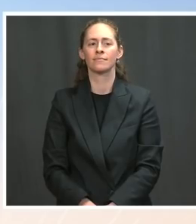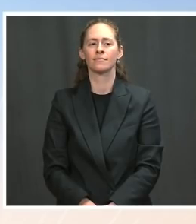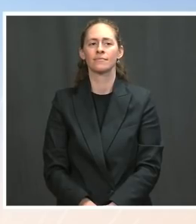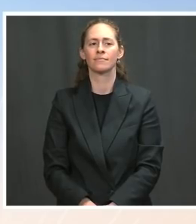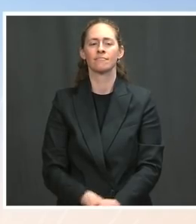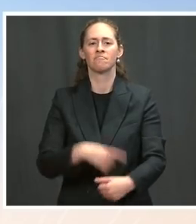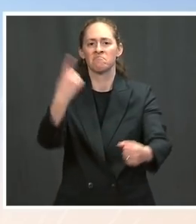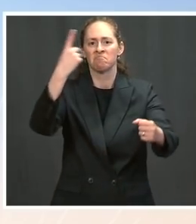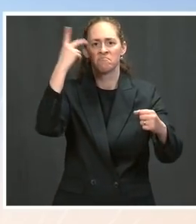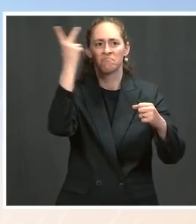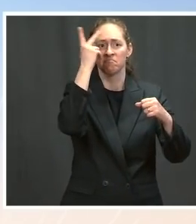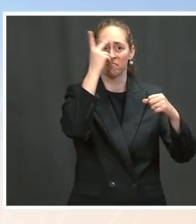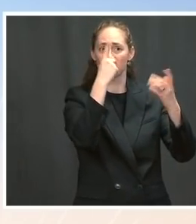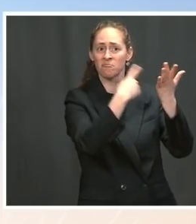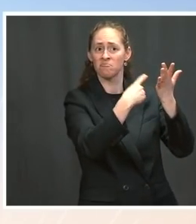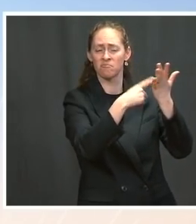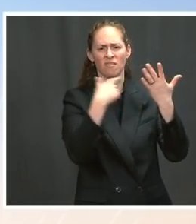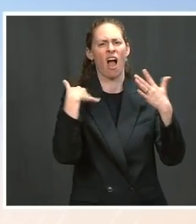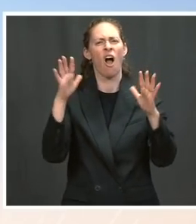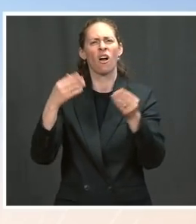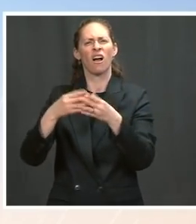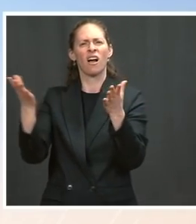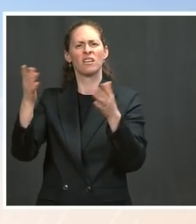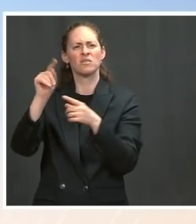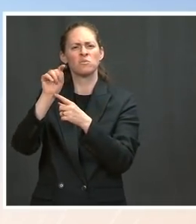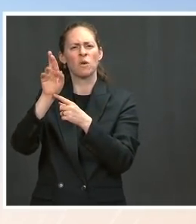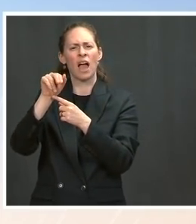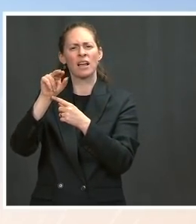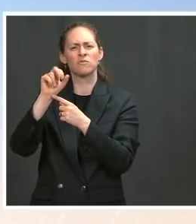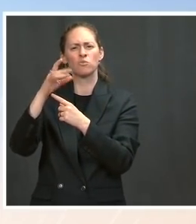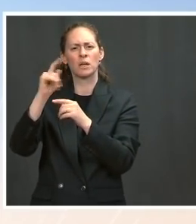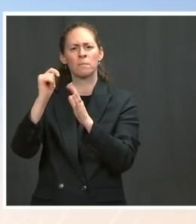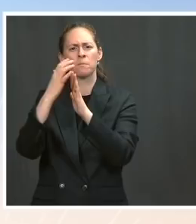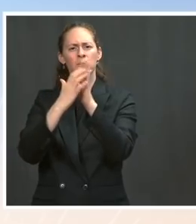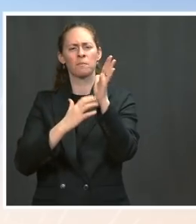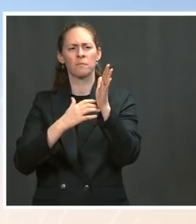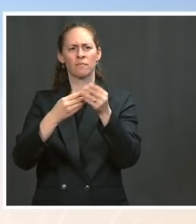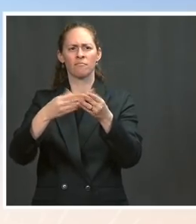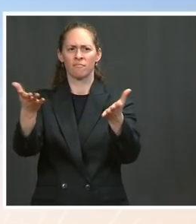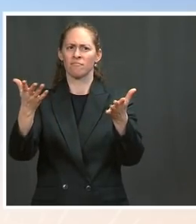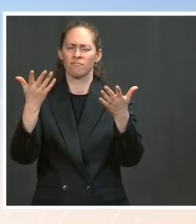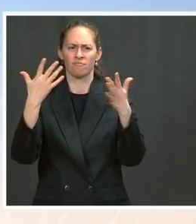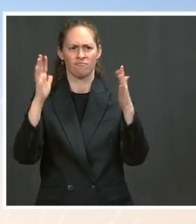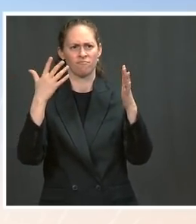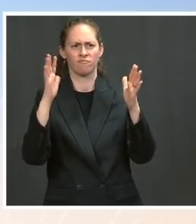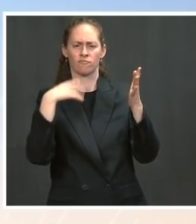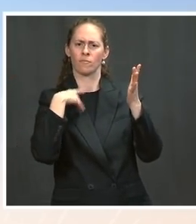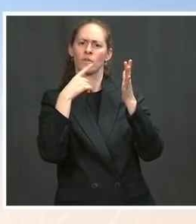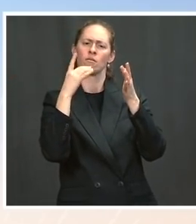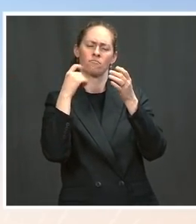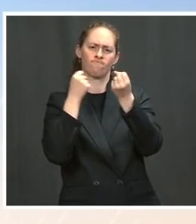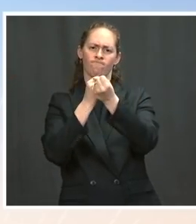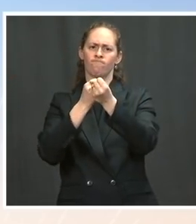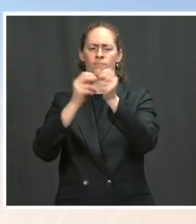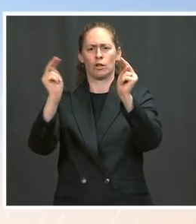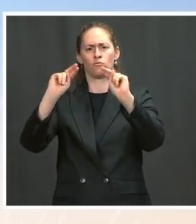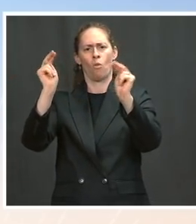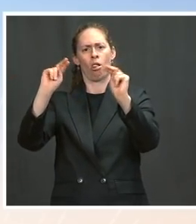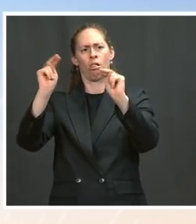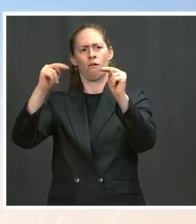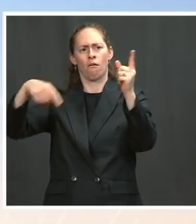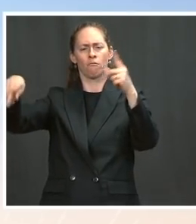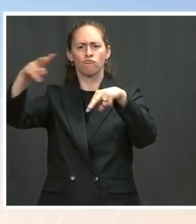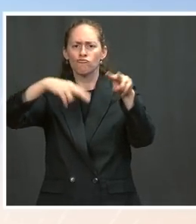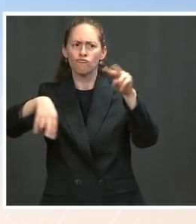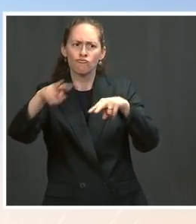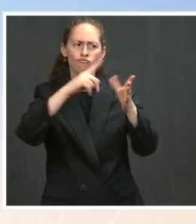should be an independent investigation led by health experts, and one where their data is provided, that's provided transparently to our medical